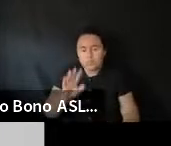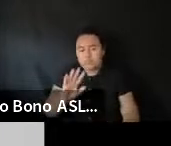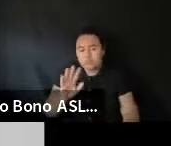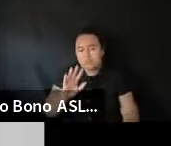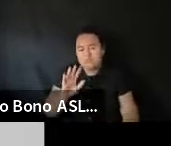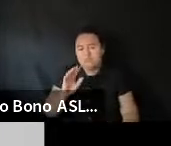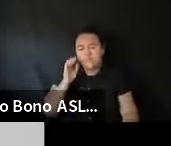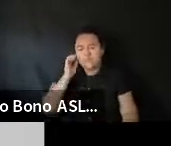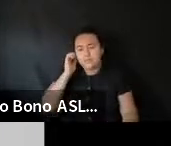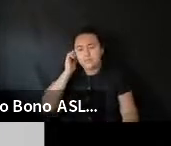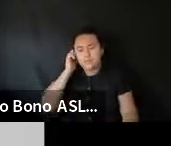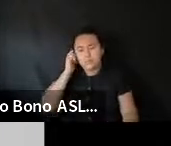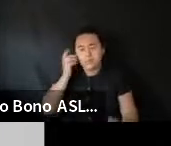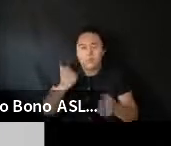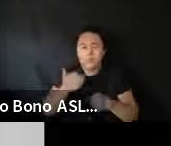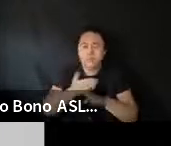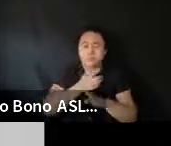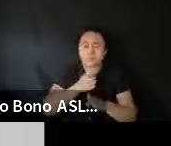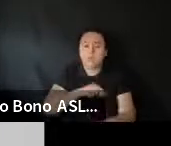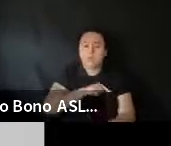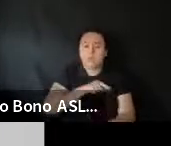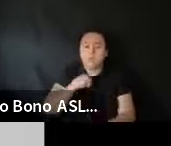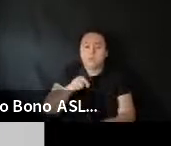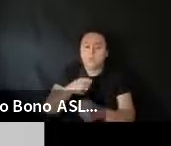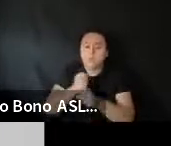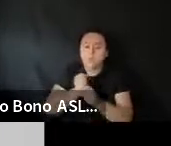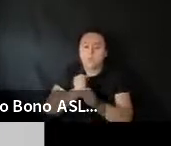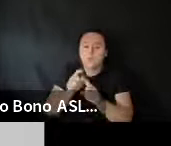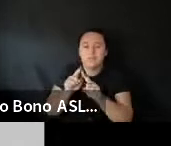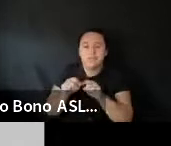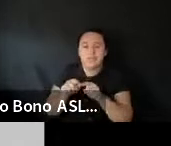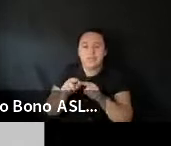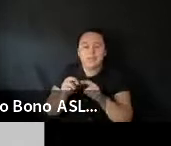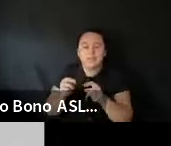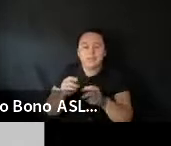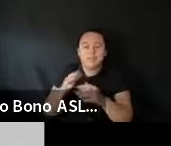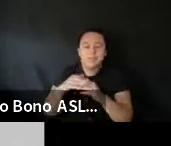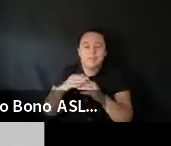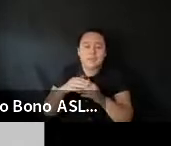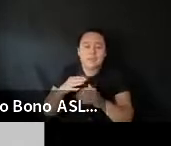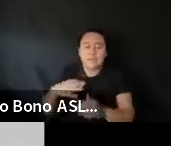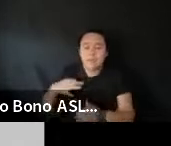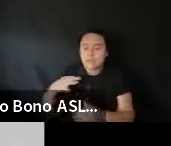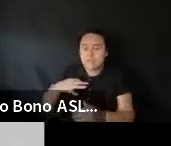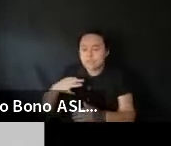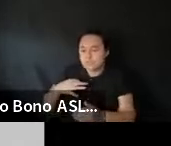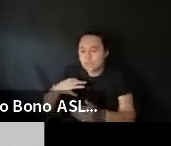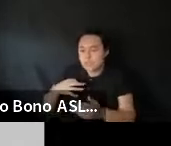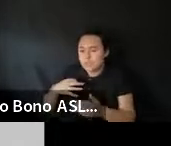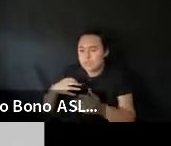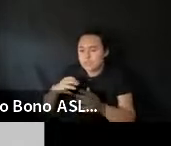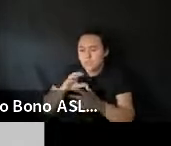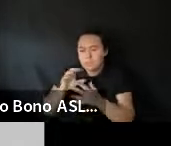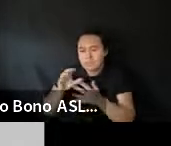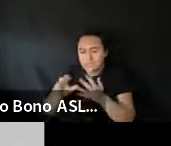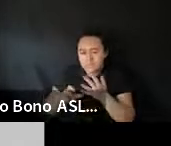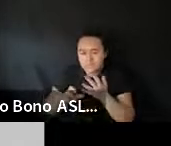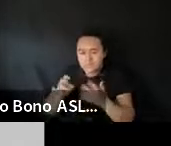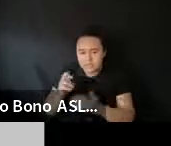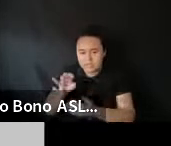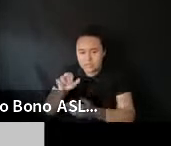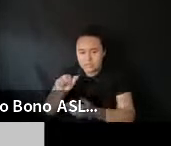do is. Uh. Pre-qualify the production. Based on the sort of the minimum eligibility criteria. So think about it.